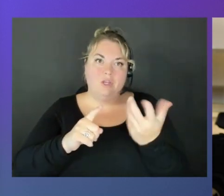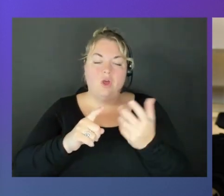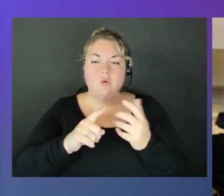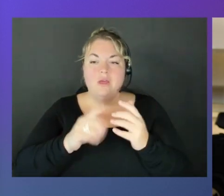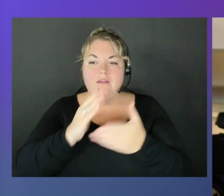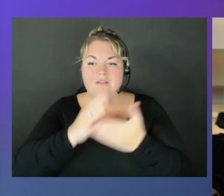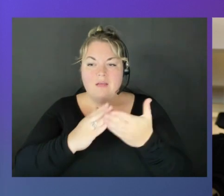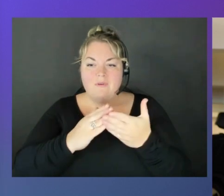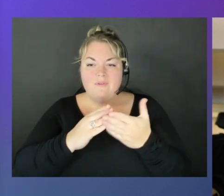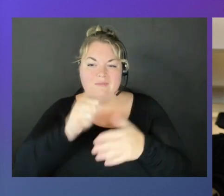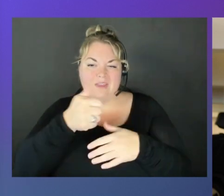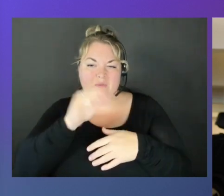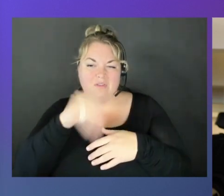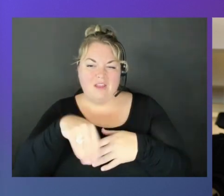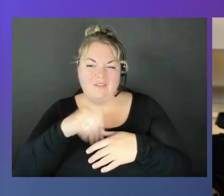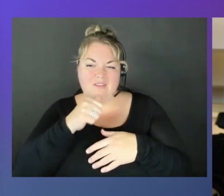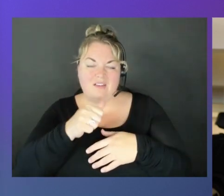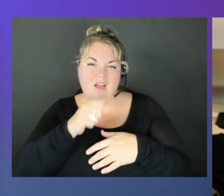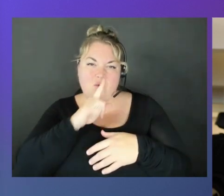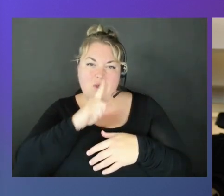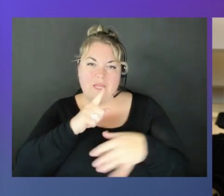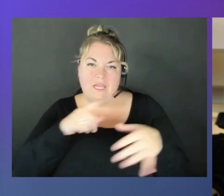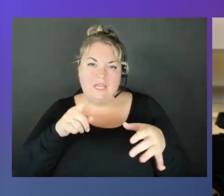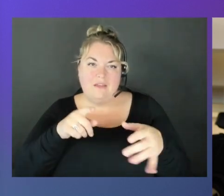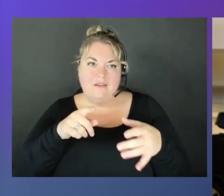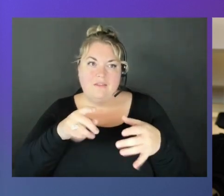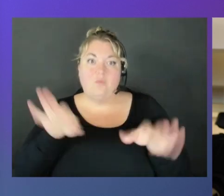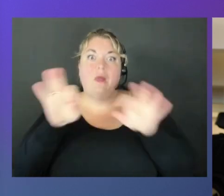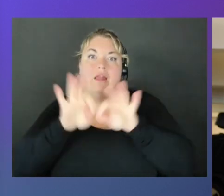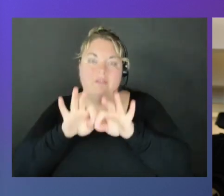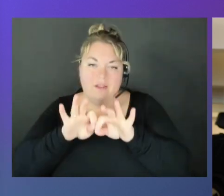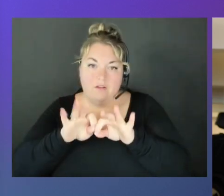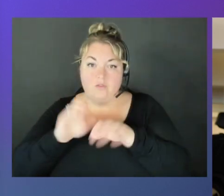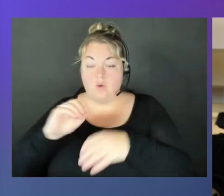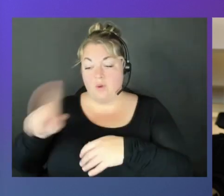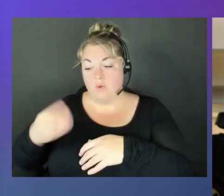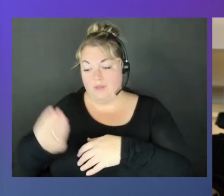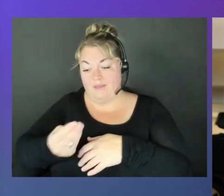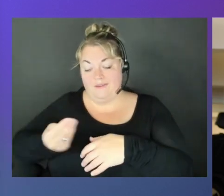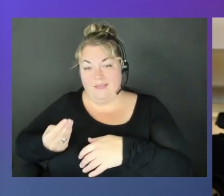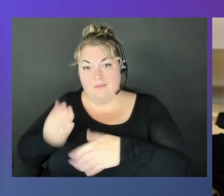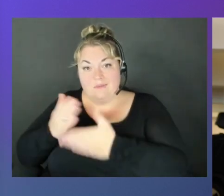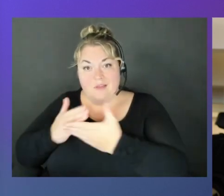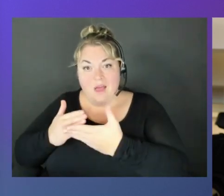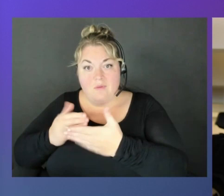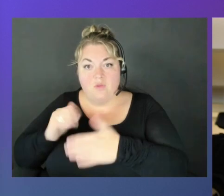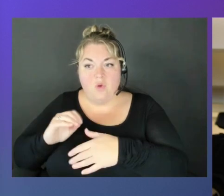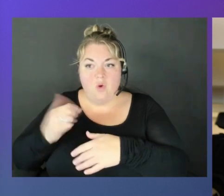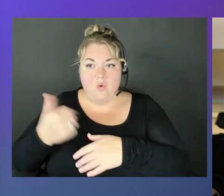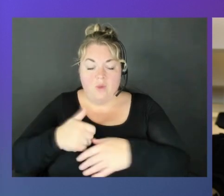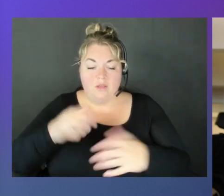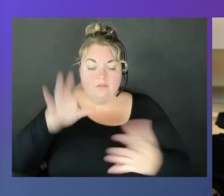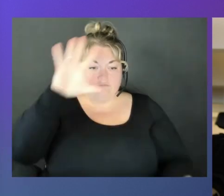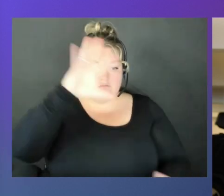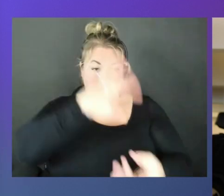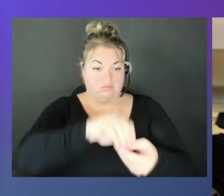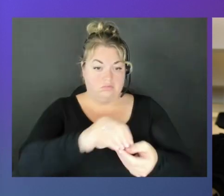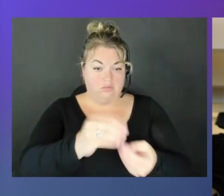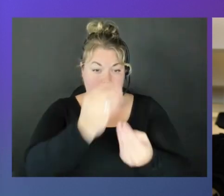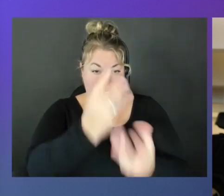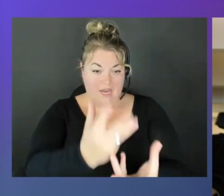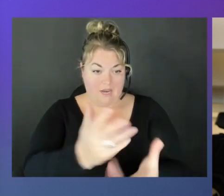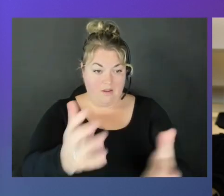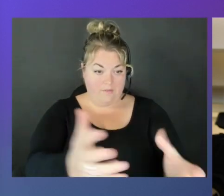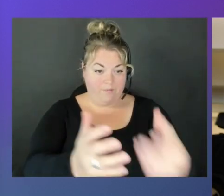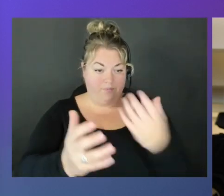you may be willing to discard it. So the question now is that either a better way to shorten the time from the acquisition of data in the vehicle to the time